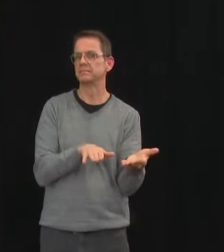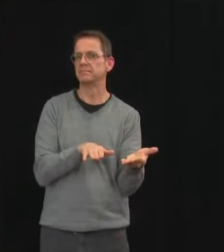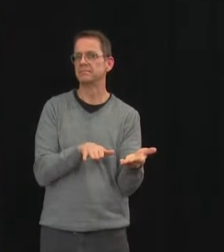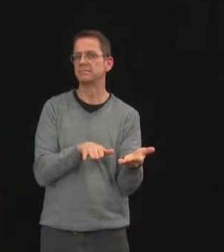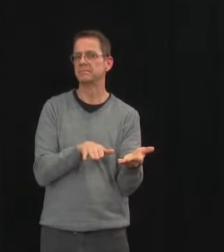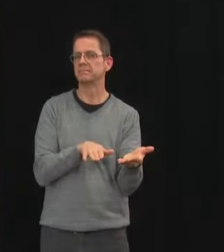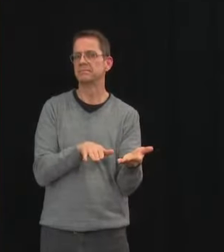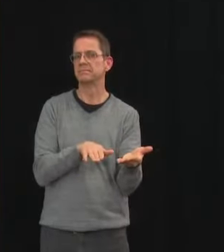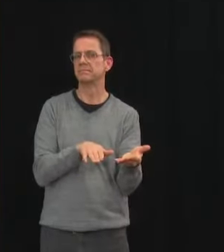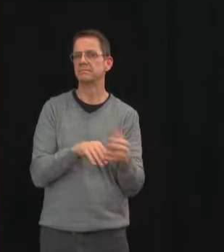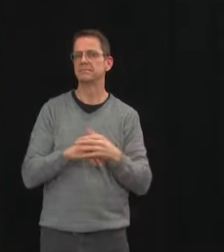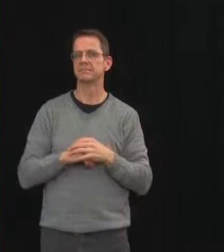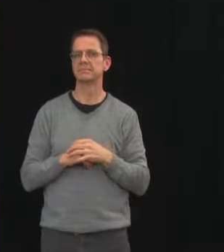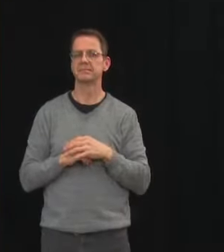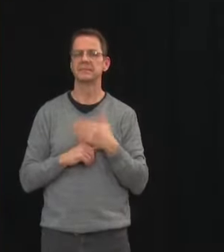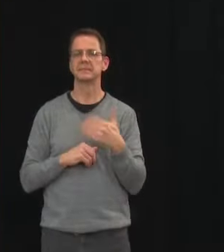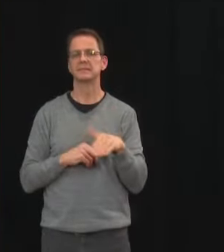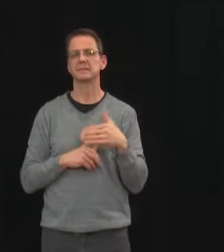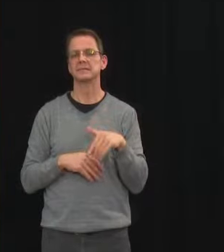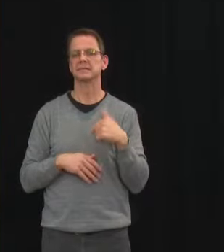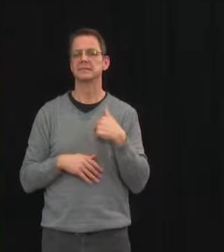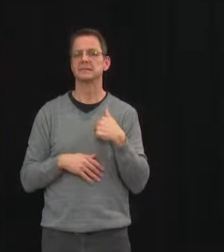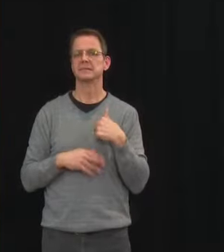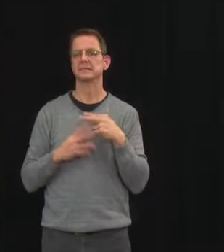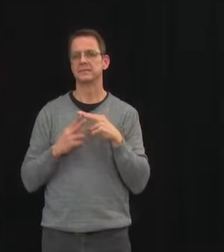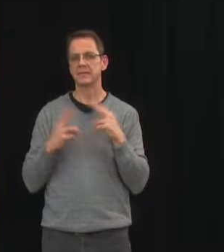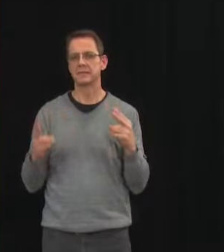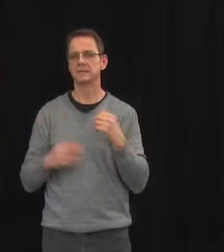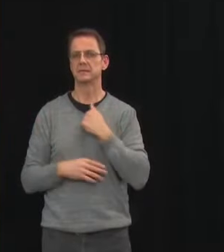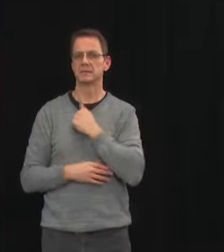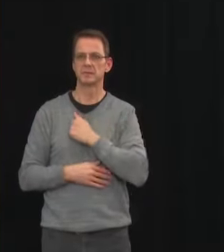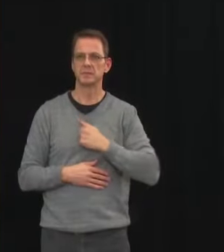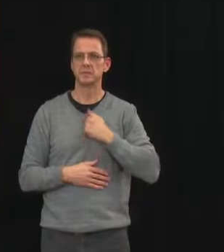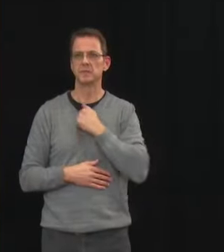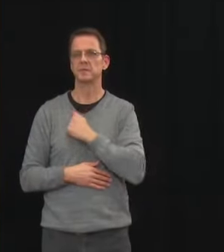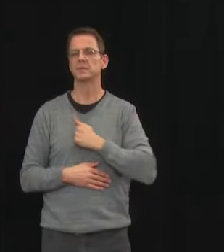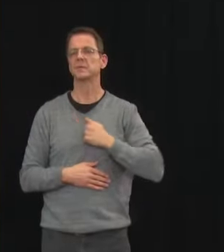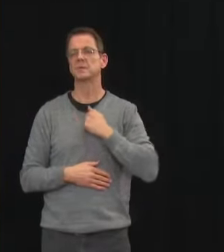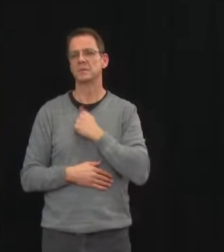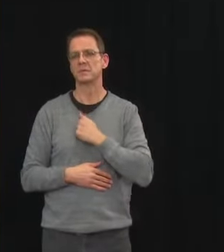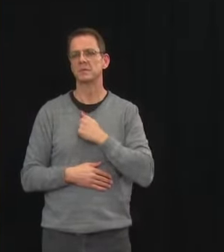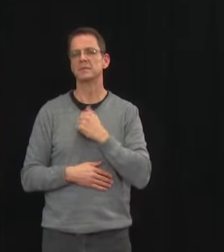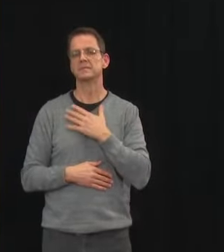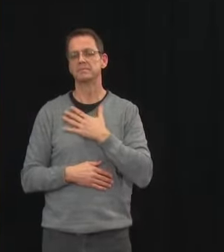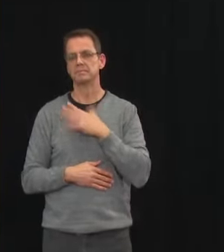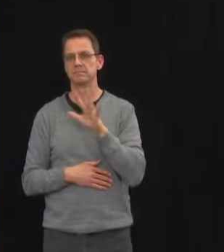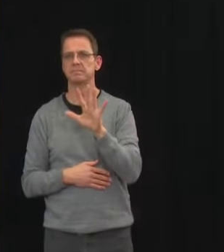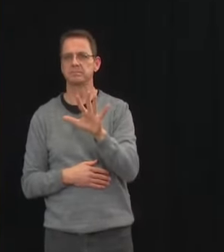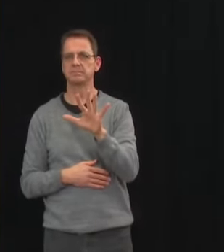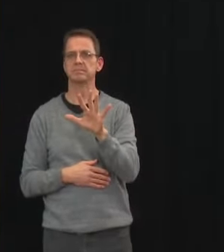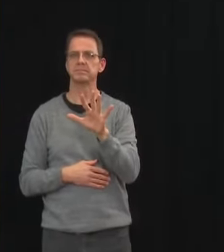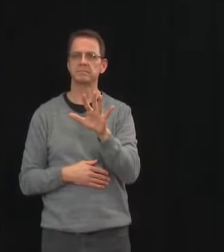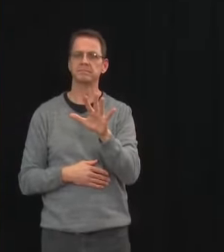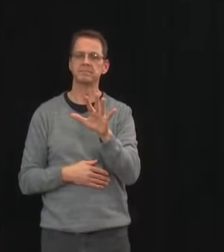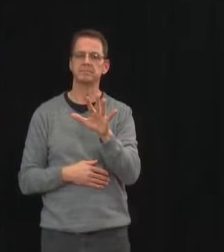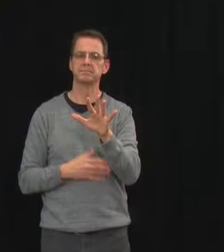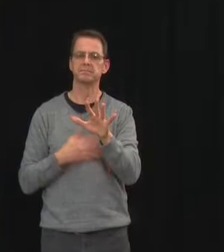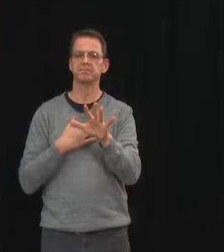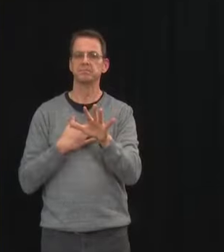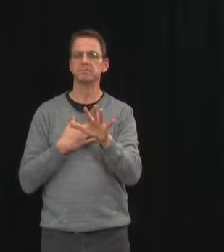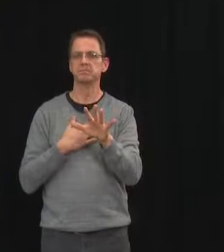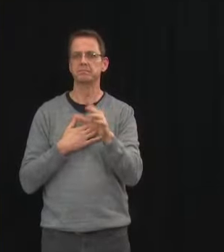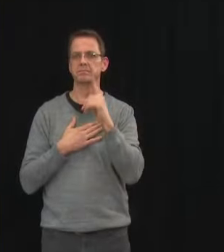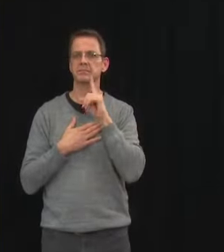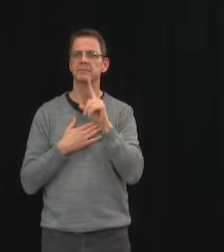mourning the loss of someone they cared about. Vaccine is our best path to preventing these severe outcomes, and I am